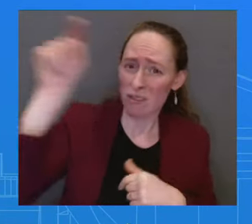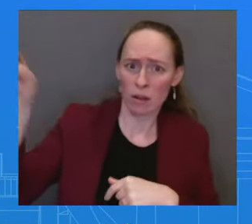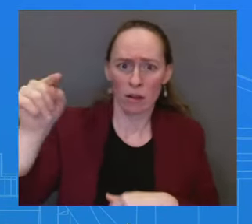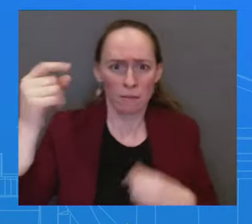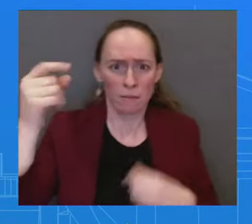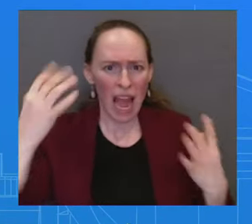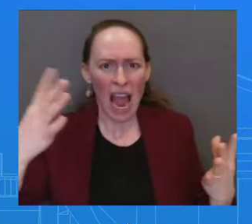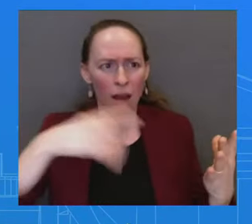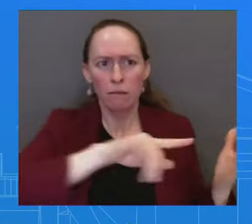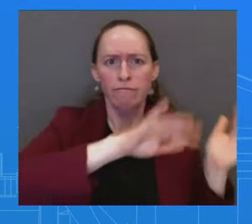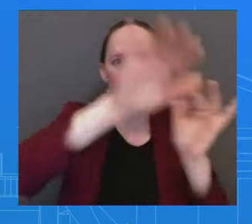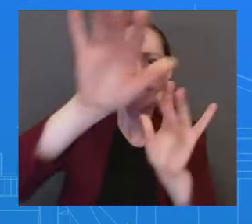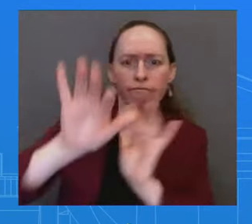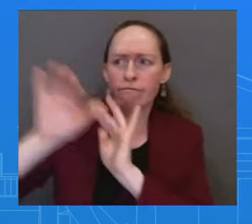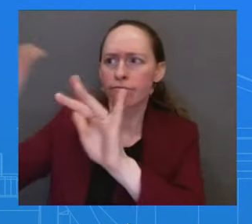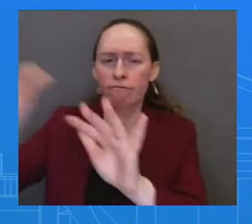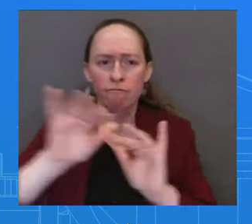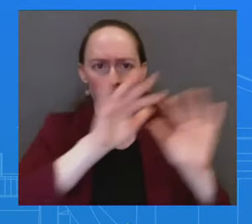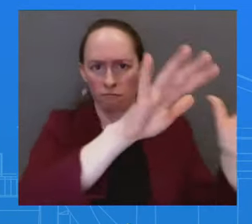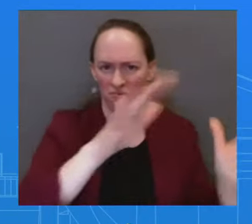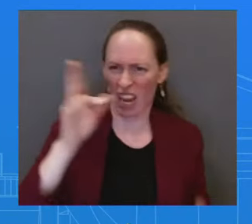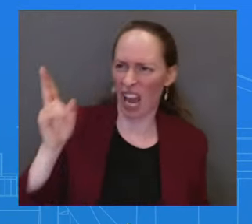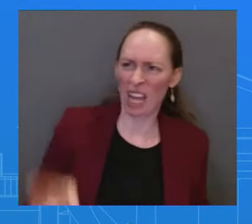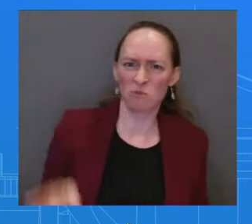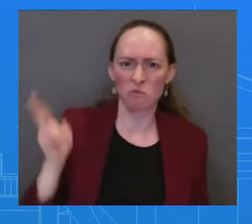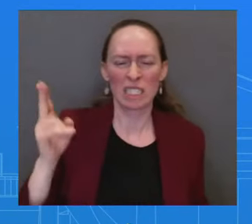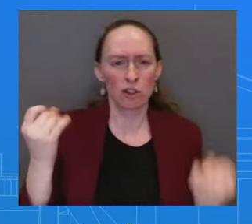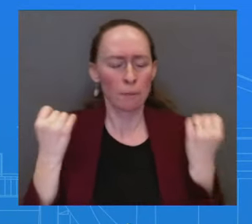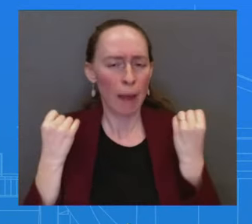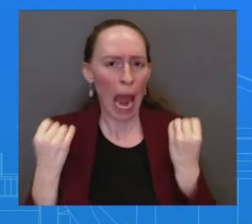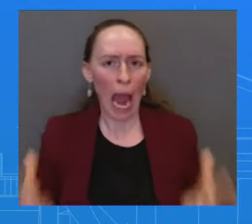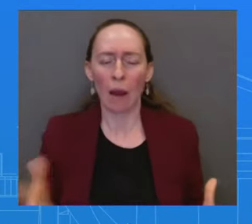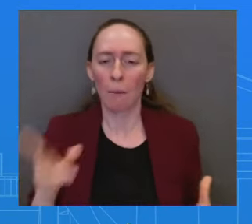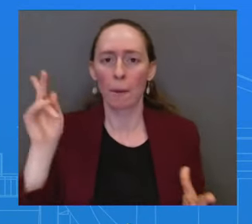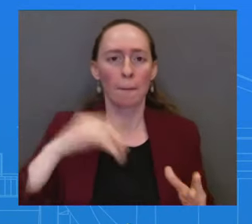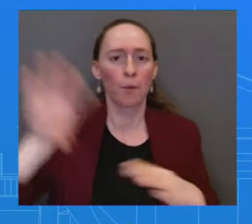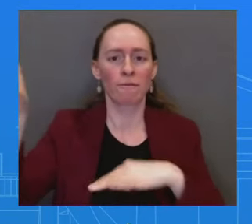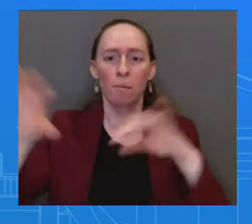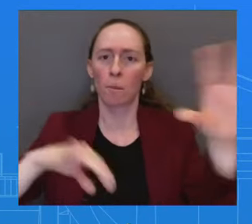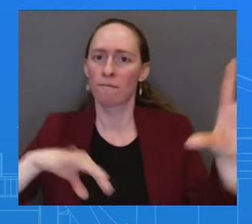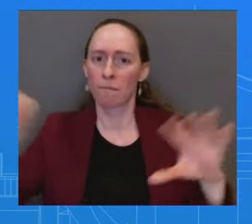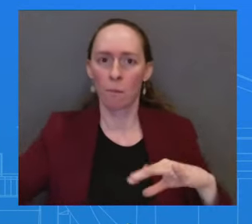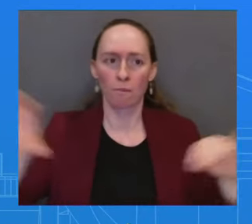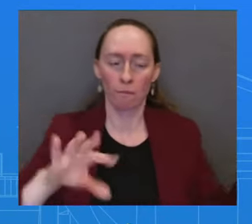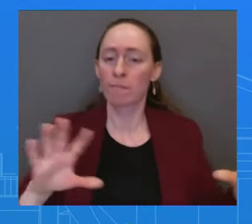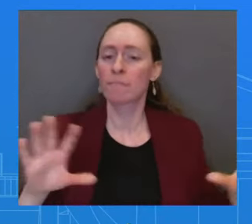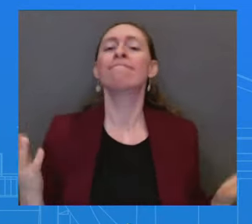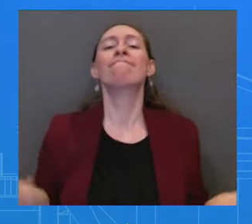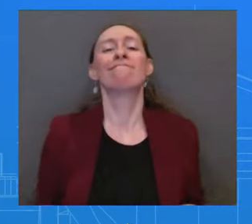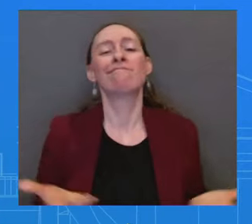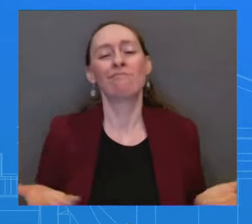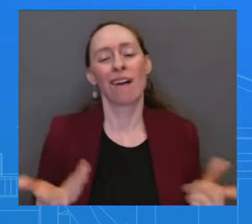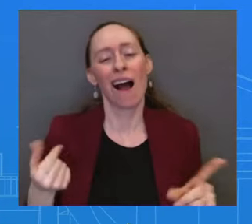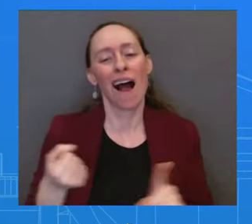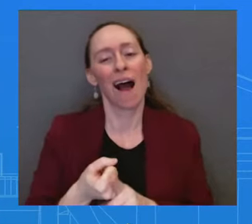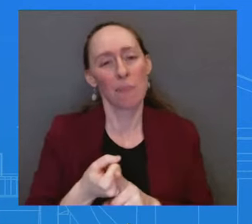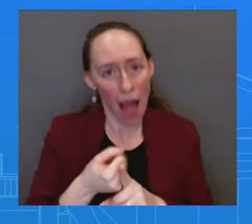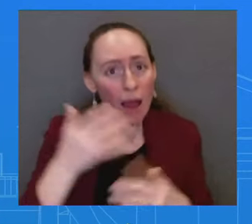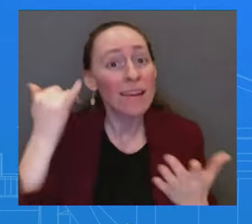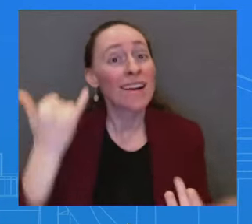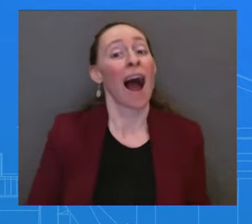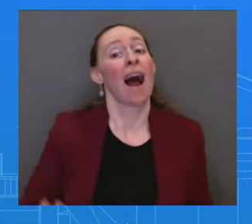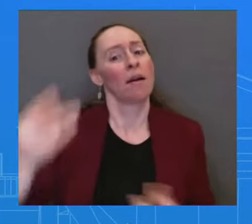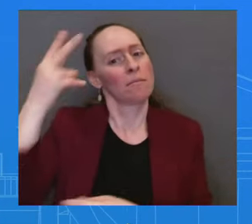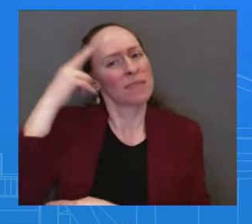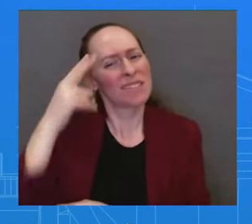World War II have we seen this many people on the move in this hemisphere. And the Mexicans are really stepping up and trying to do more on their southern border